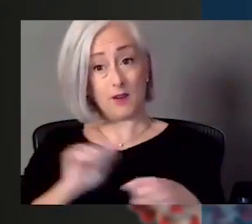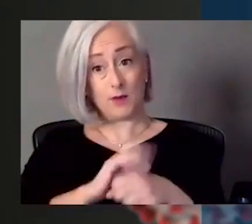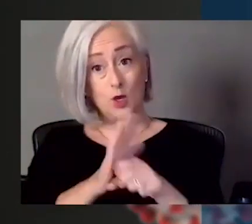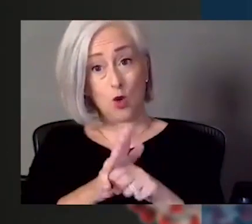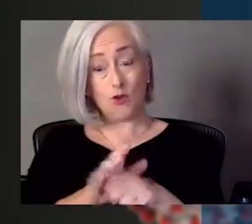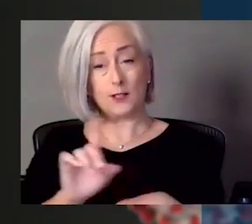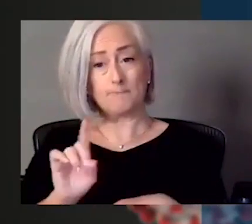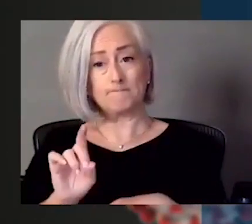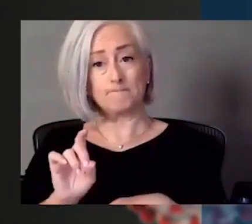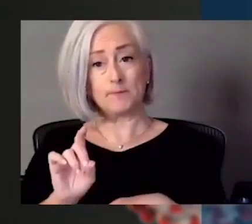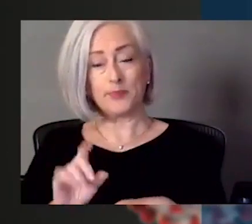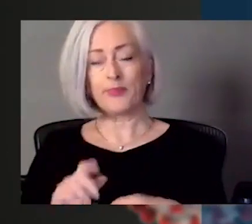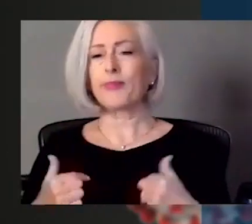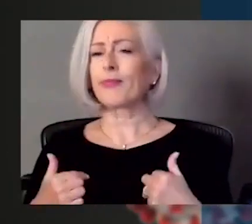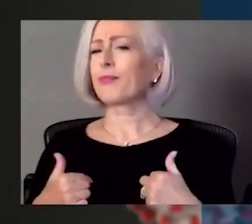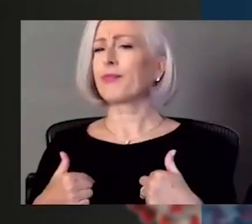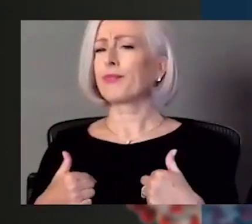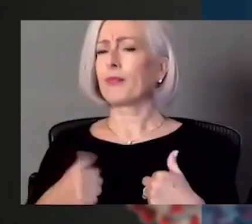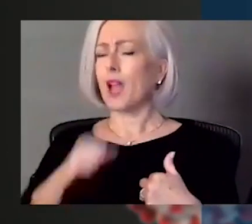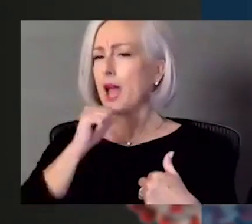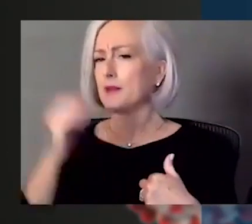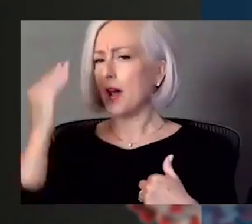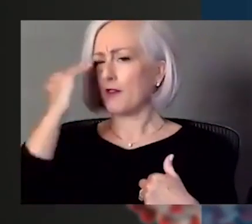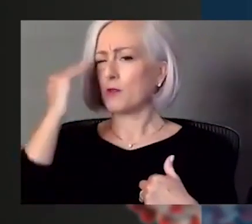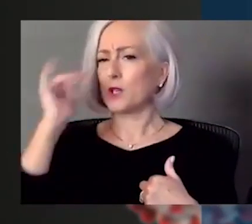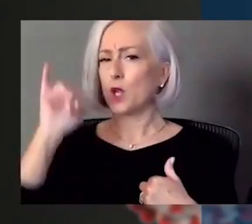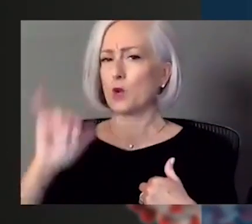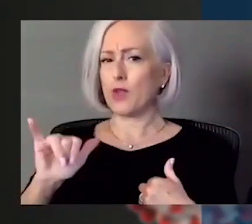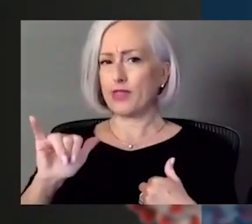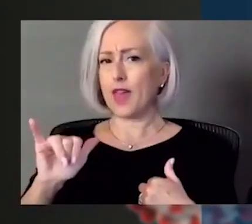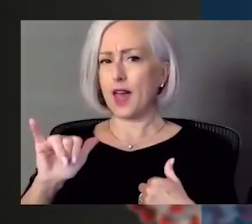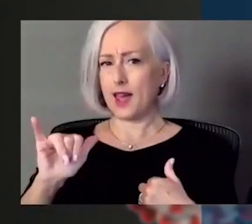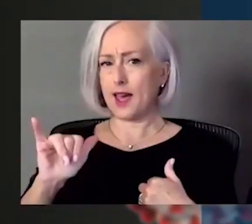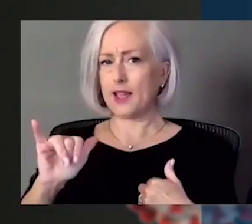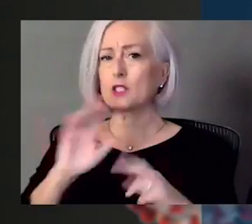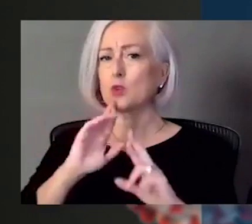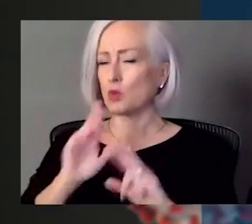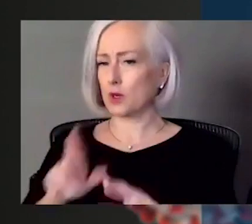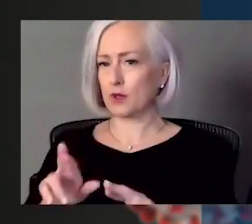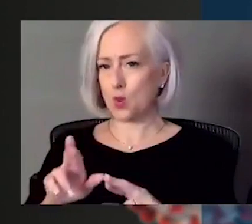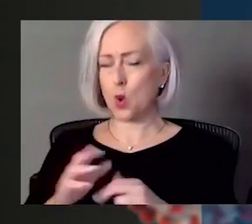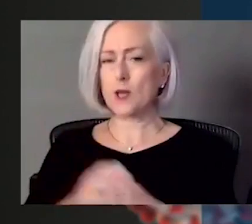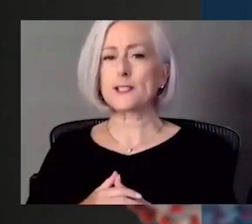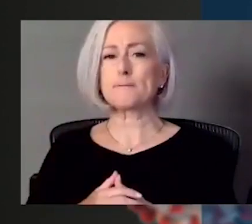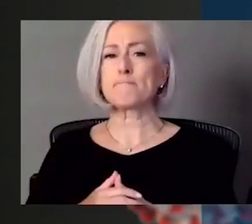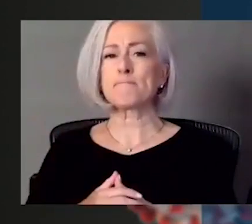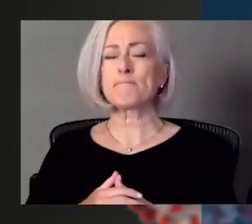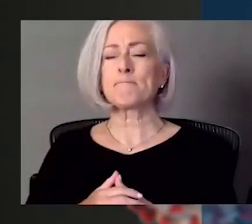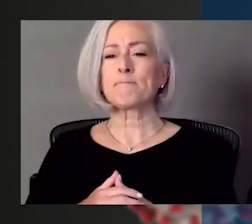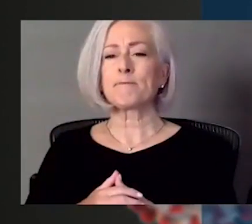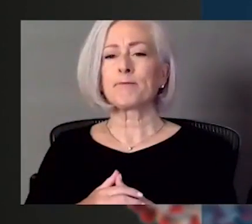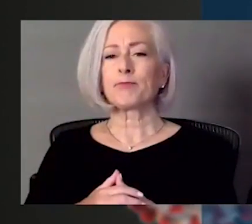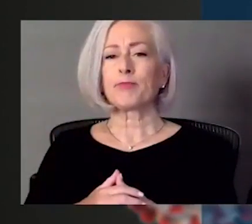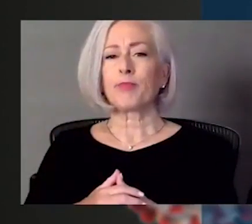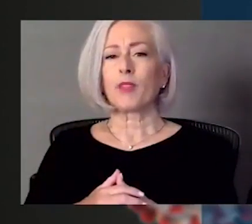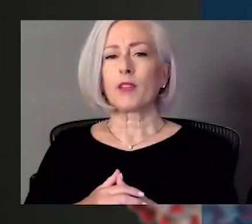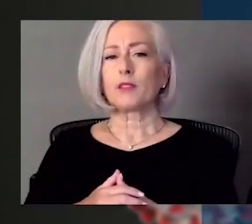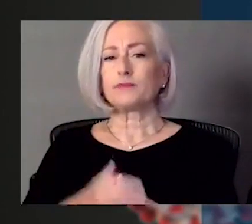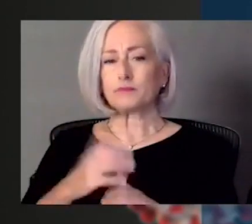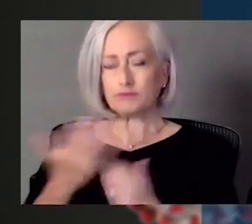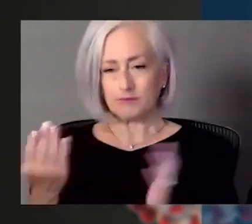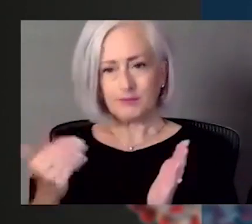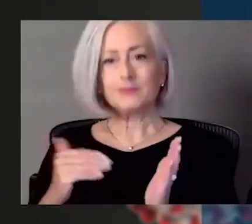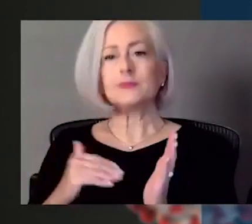Okay. So I'm not familiar with this particular report. Um, and I think this is, this is again, going to be something